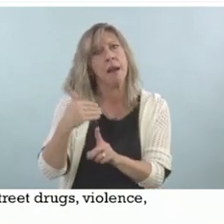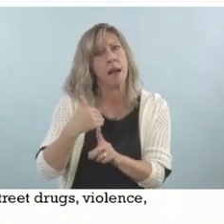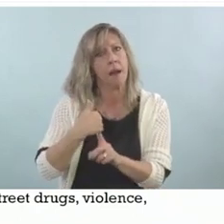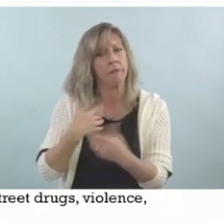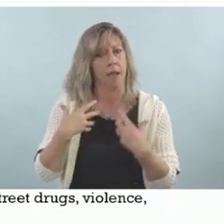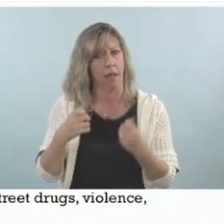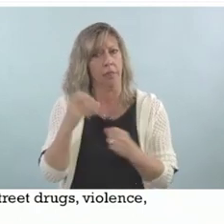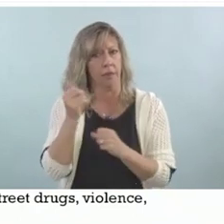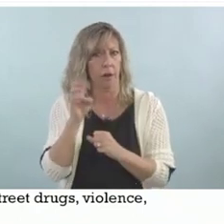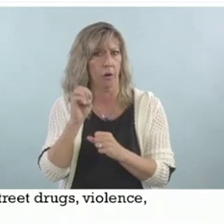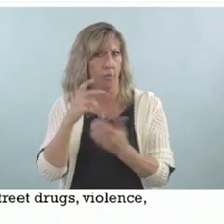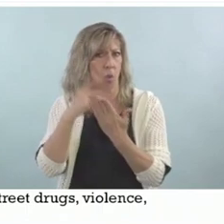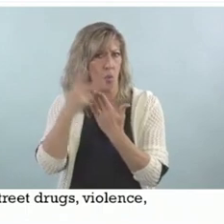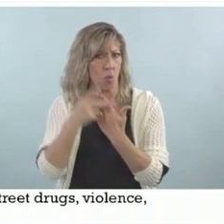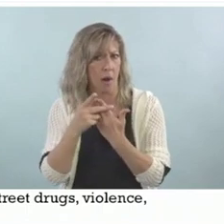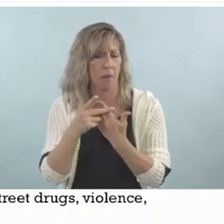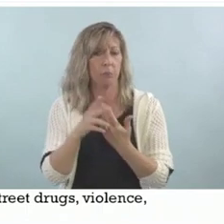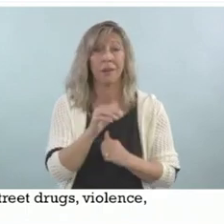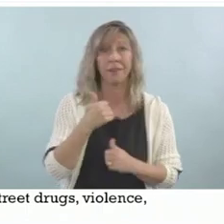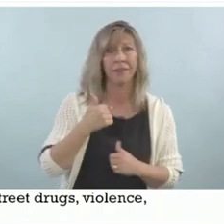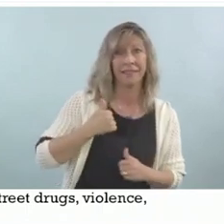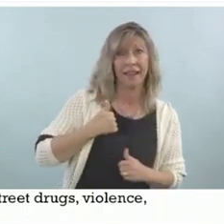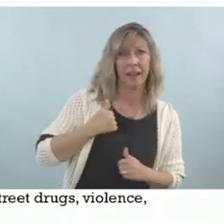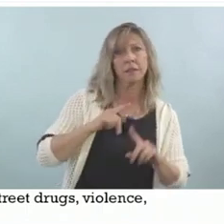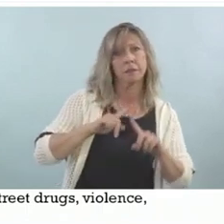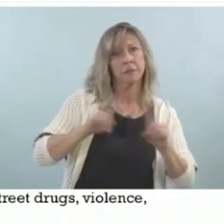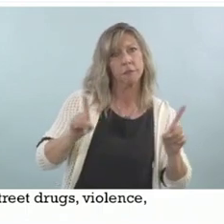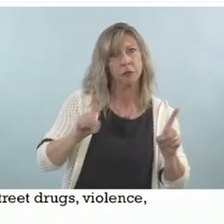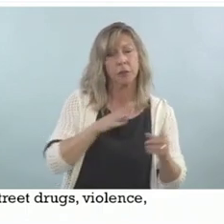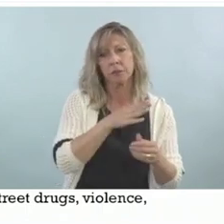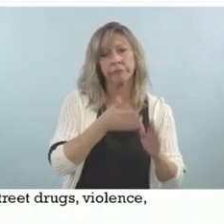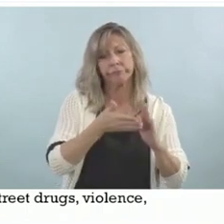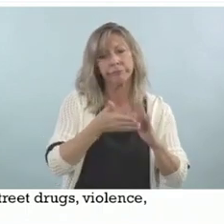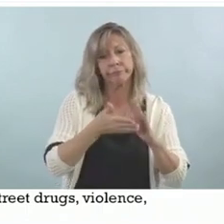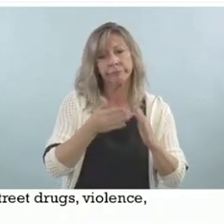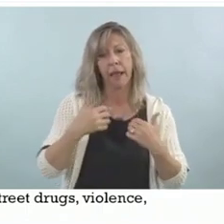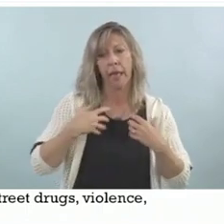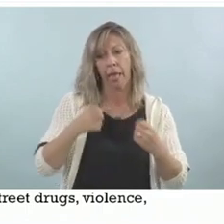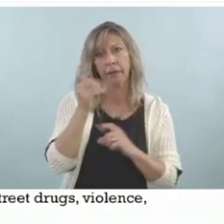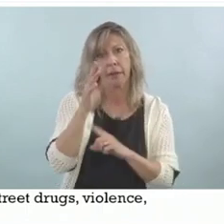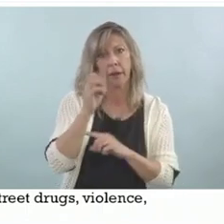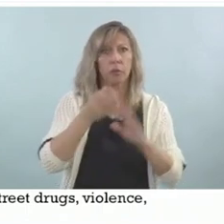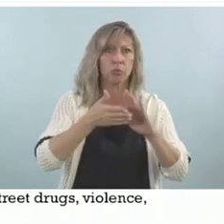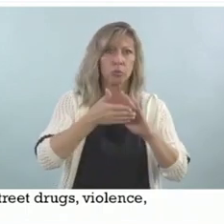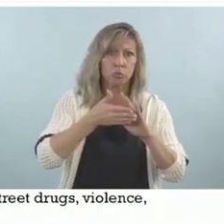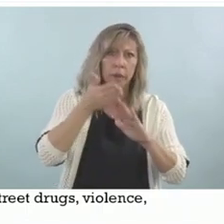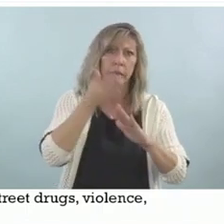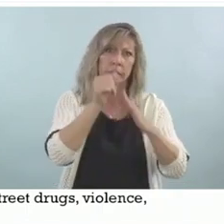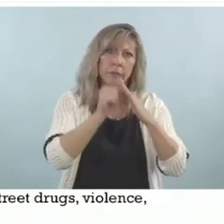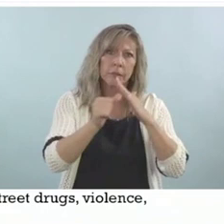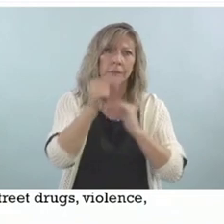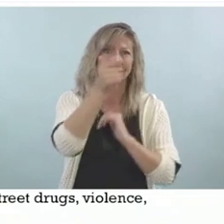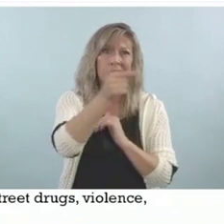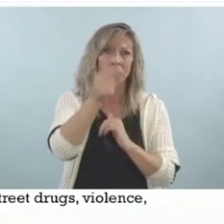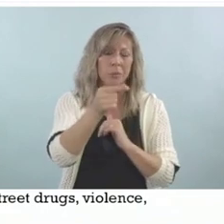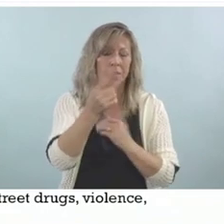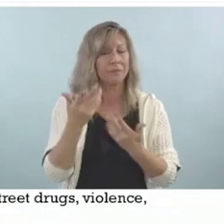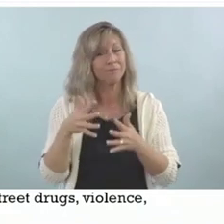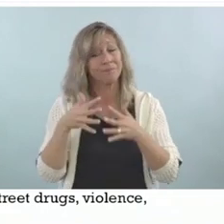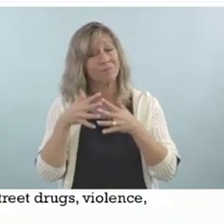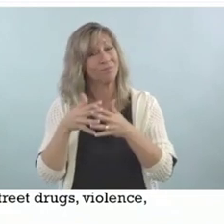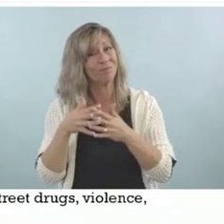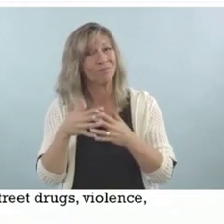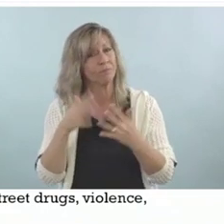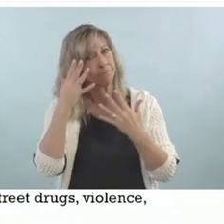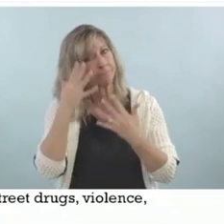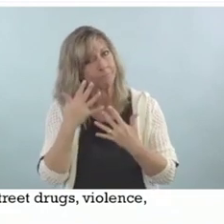state-run, a government-run health program. Unfortunately, we do not in the United States. We have